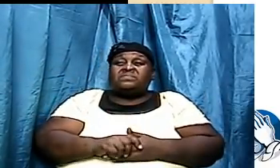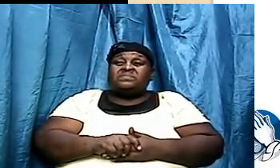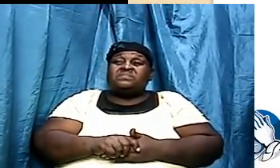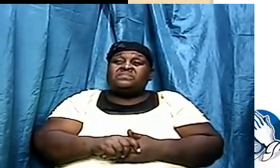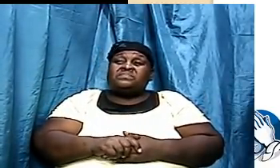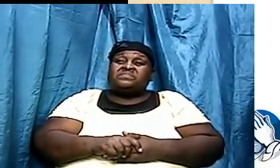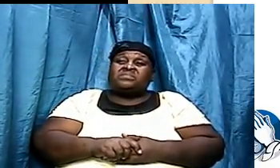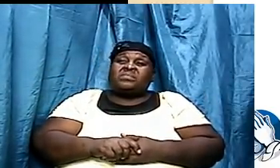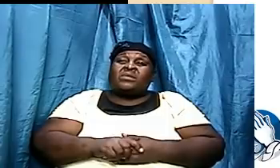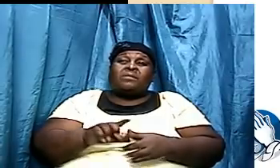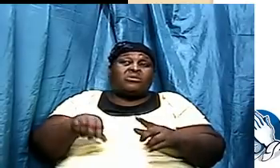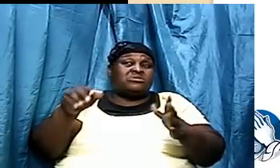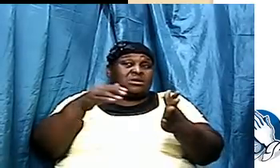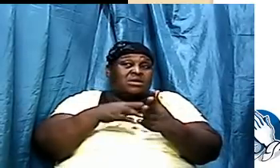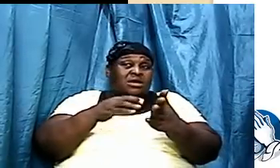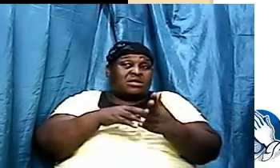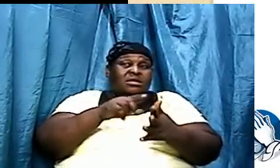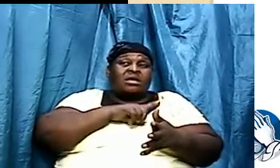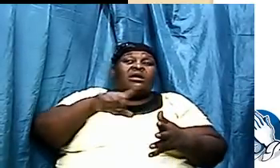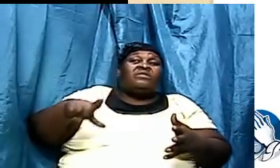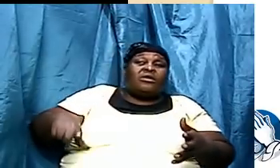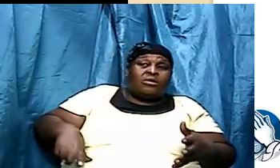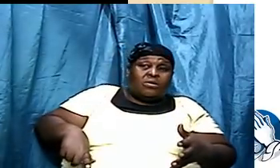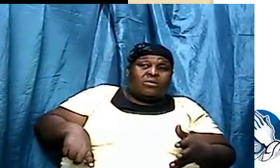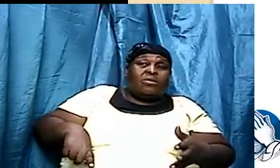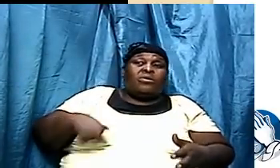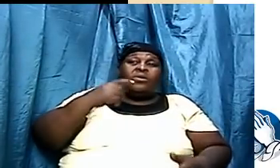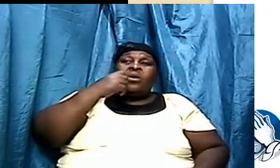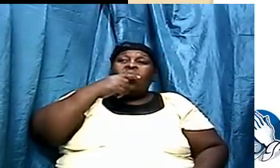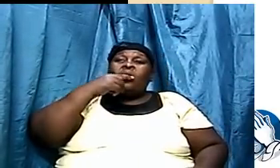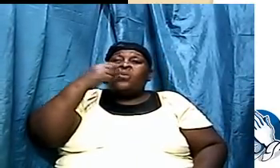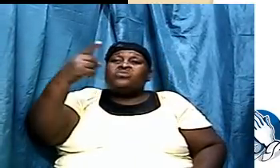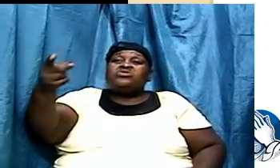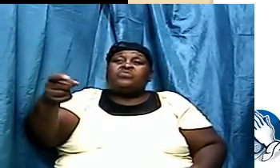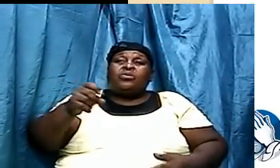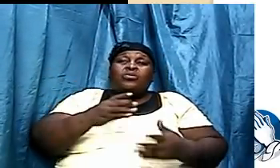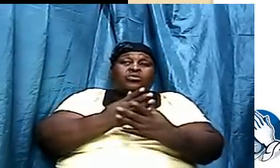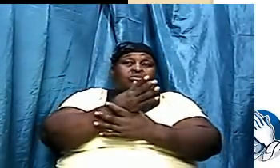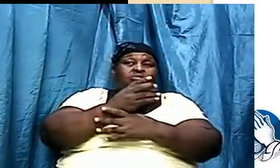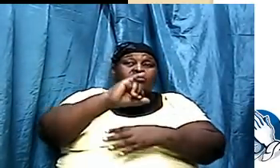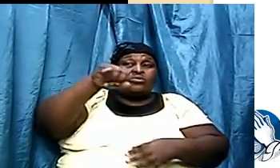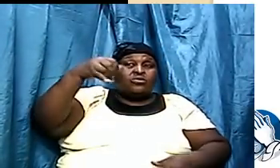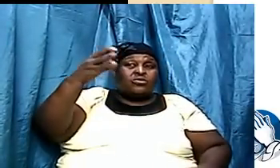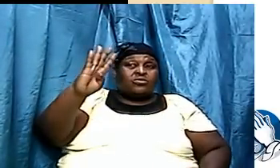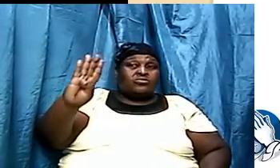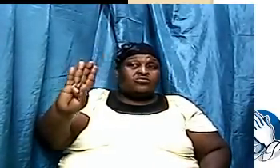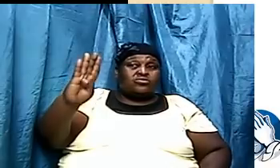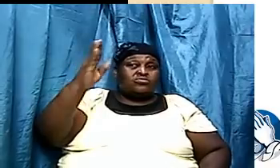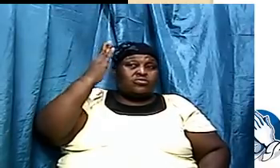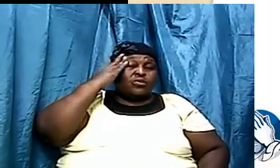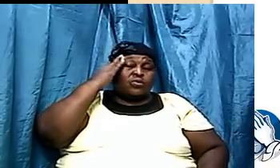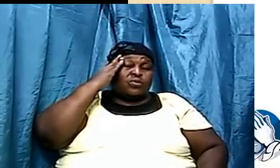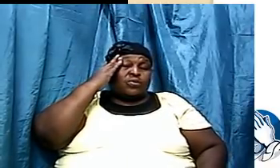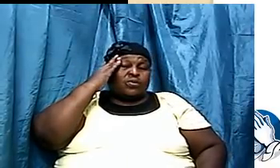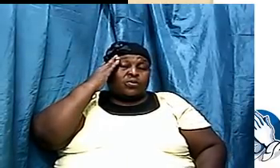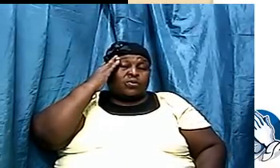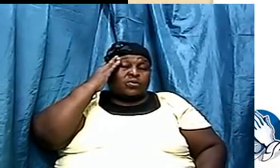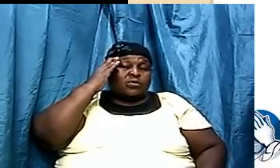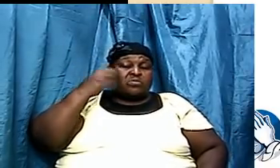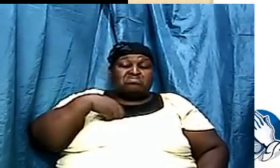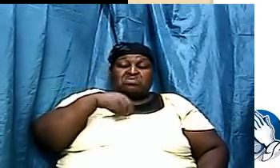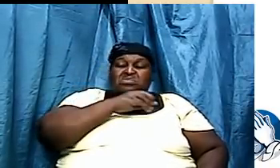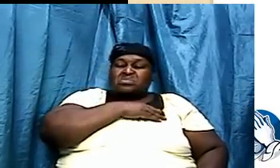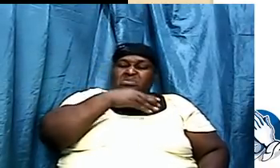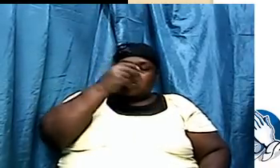But again, the Lord, our God, the creator of the heavens of the earth,